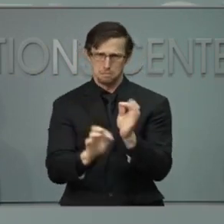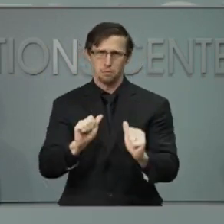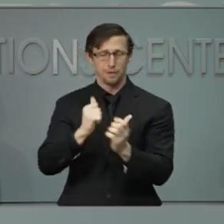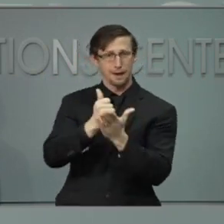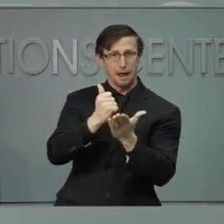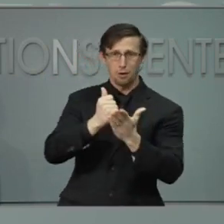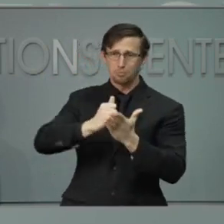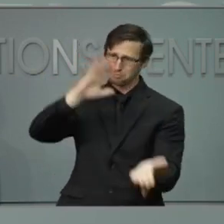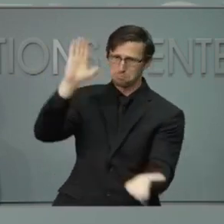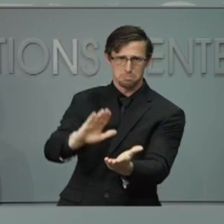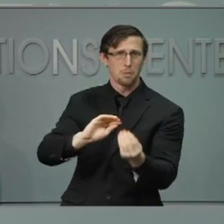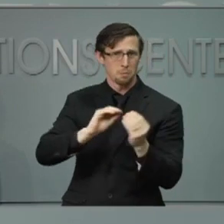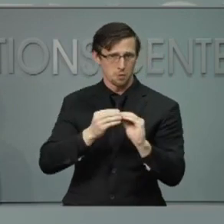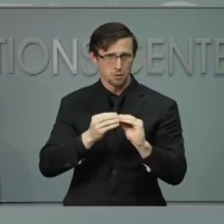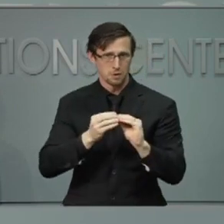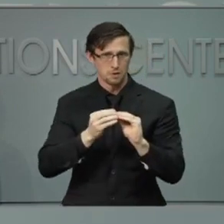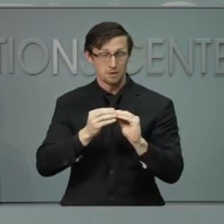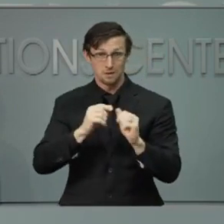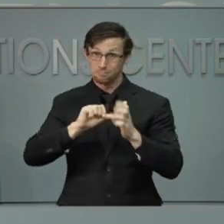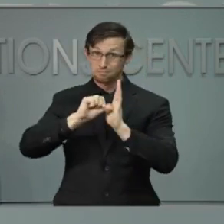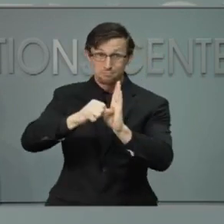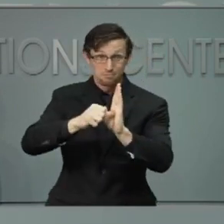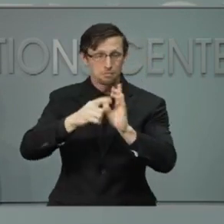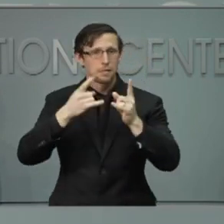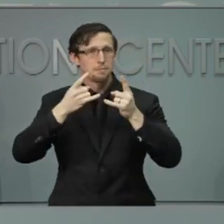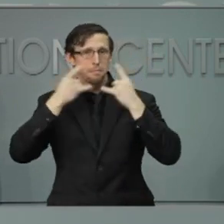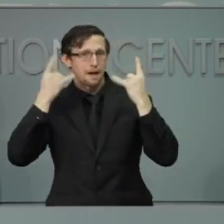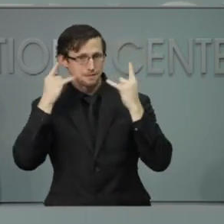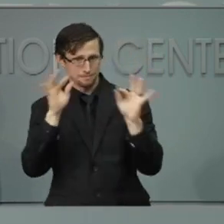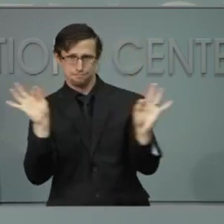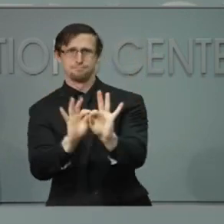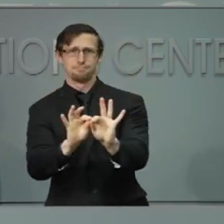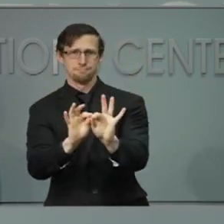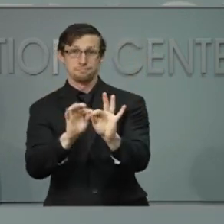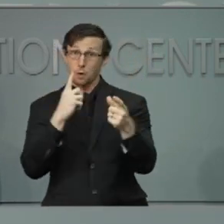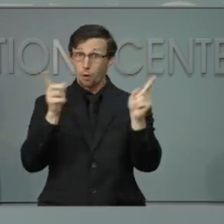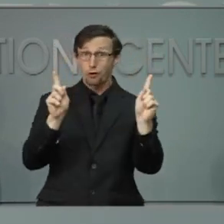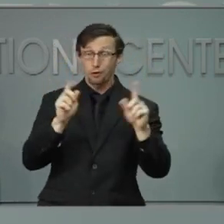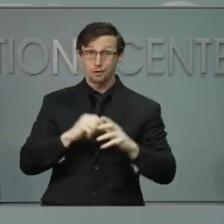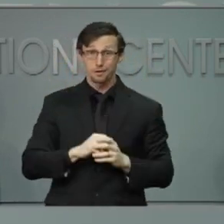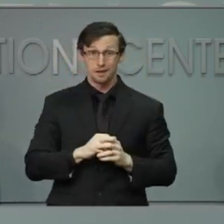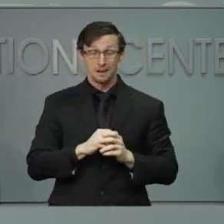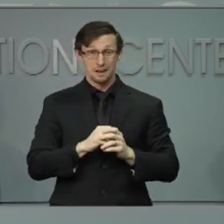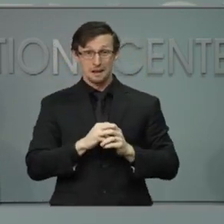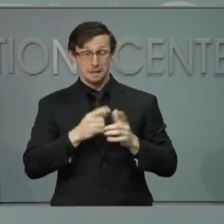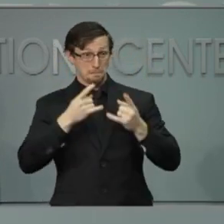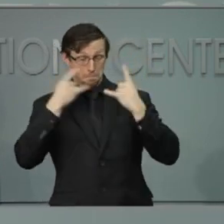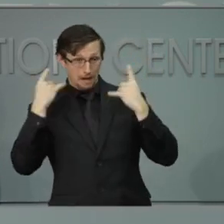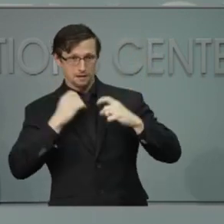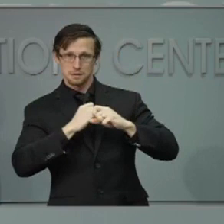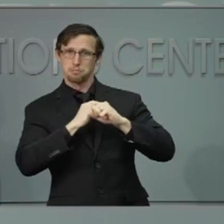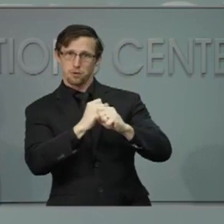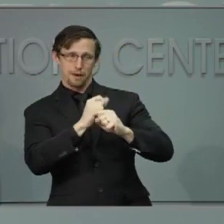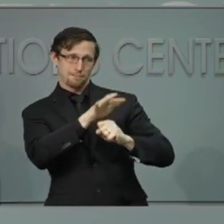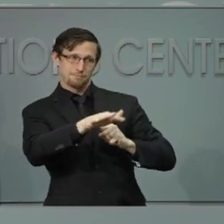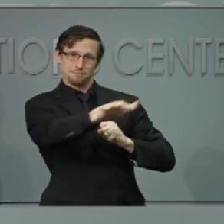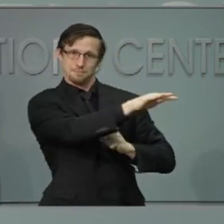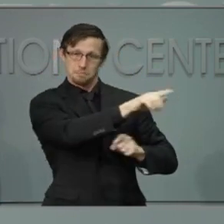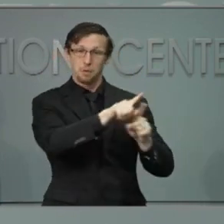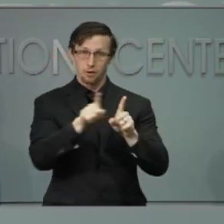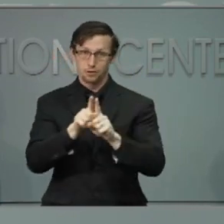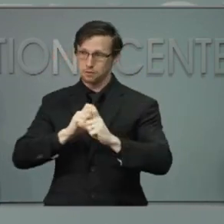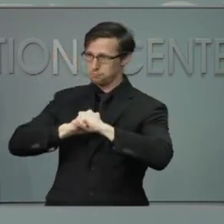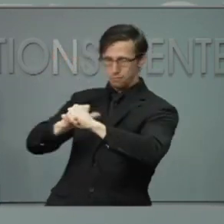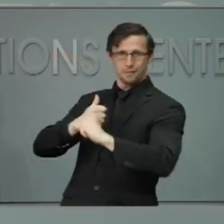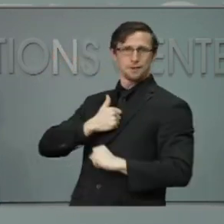profound. Masks work. They protect people around you and they can give you the protections as